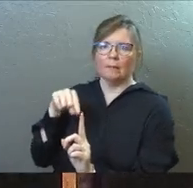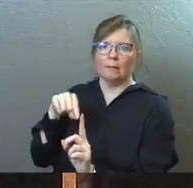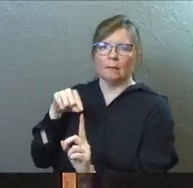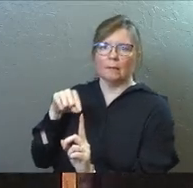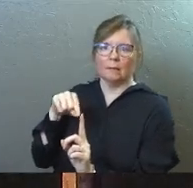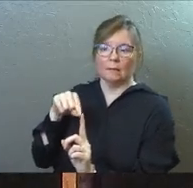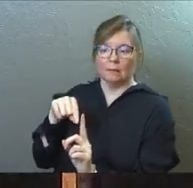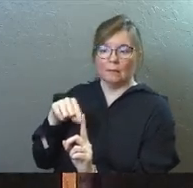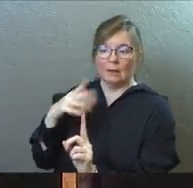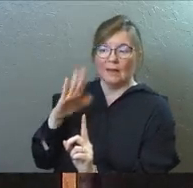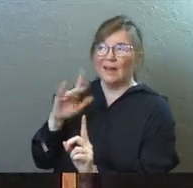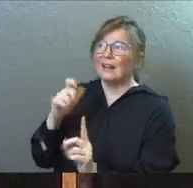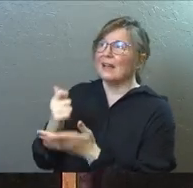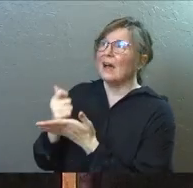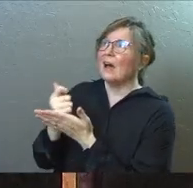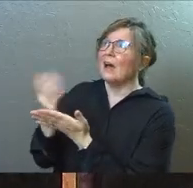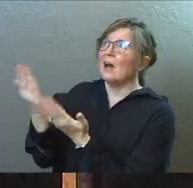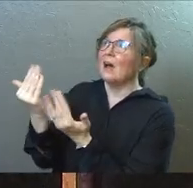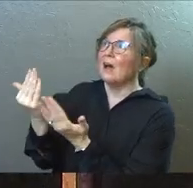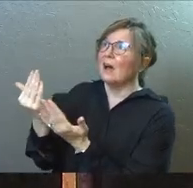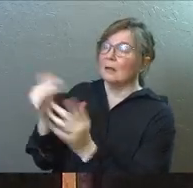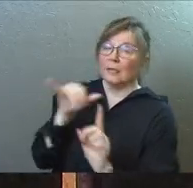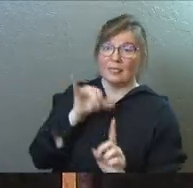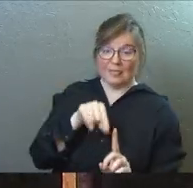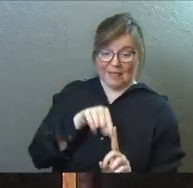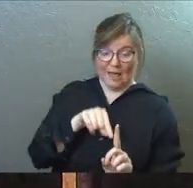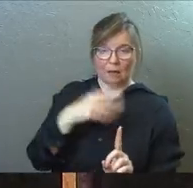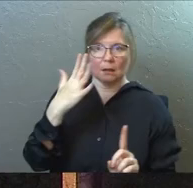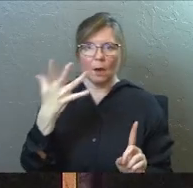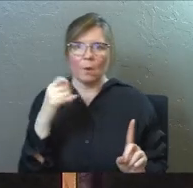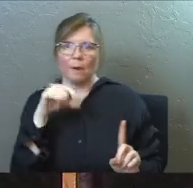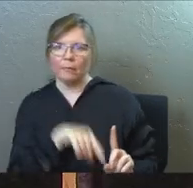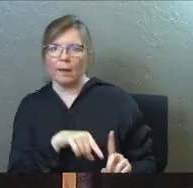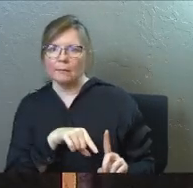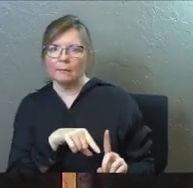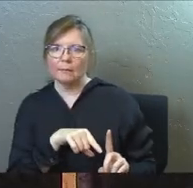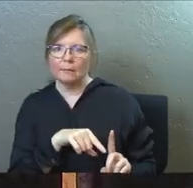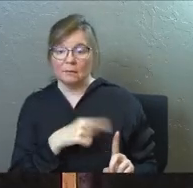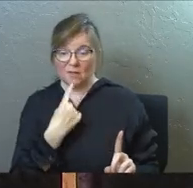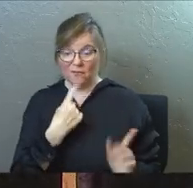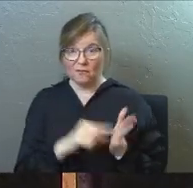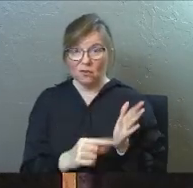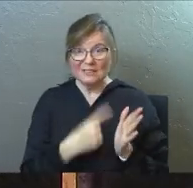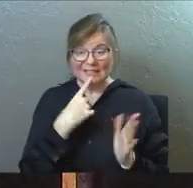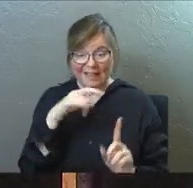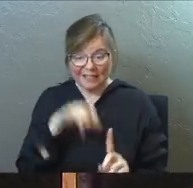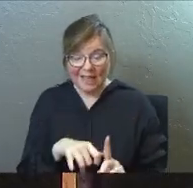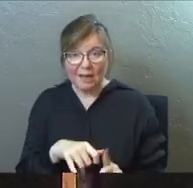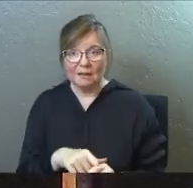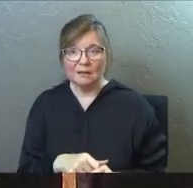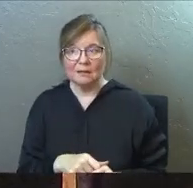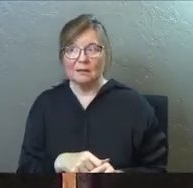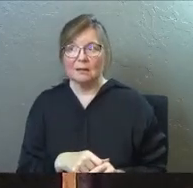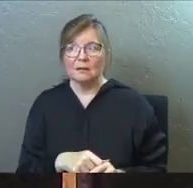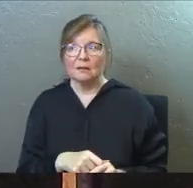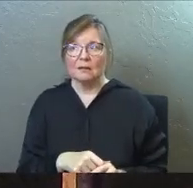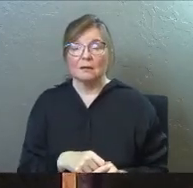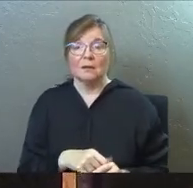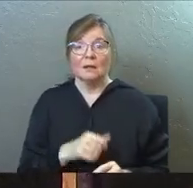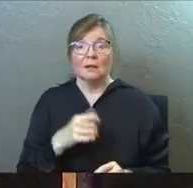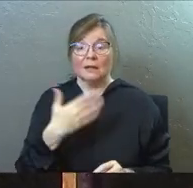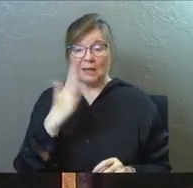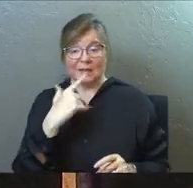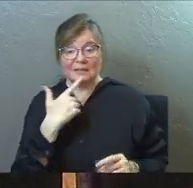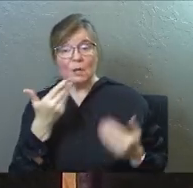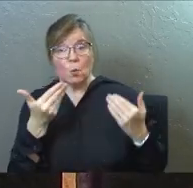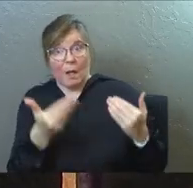God, I need help. This is too much. That's what the verse is saying. The verse is saying you get to the point